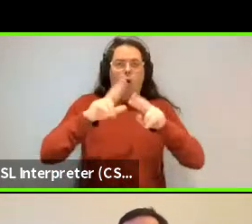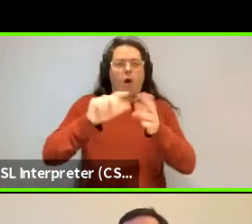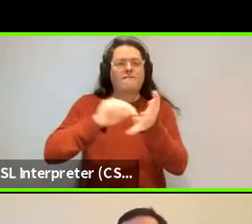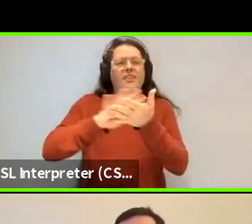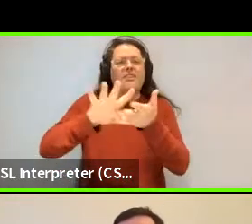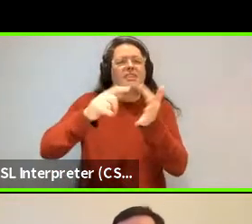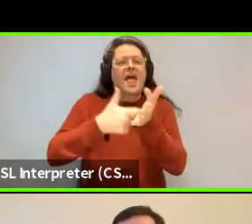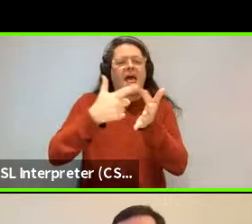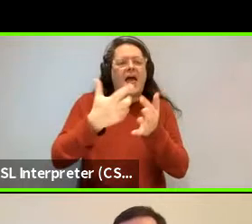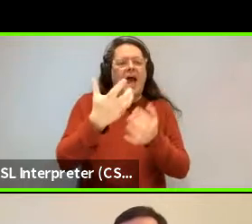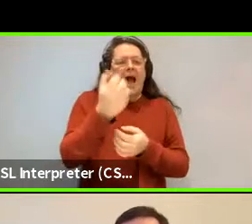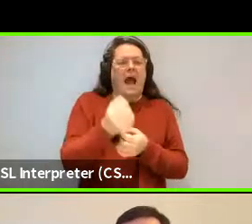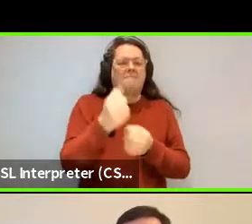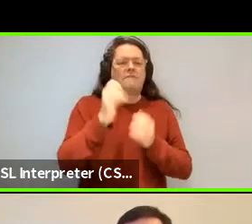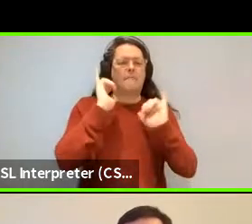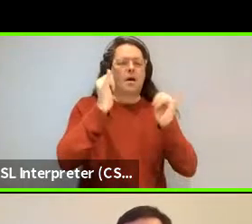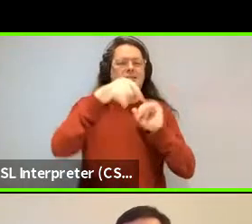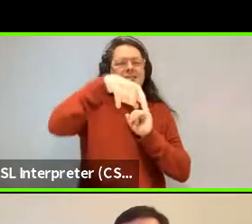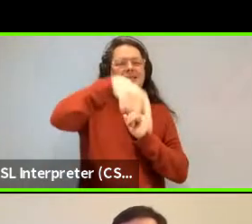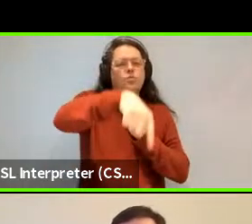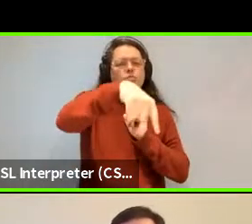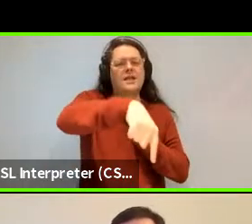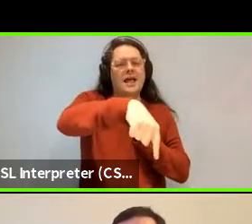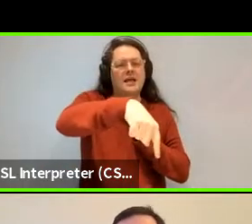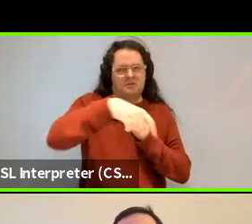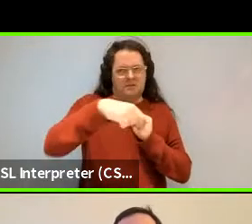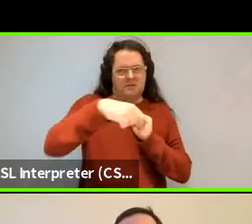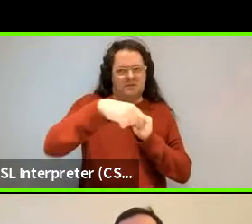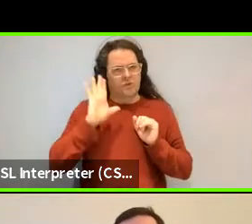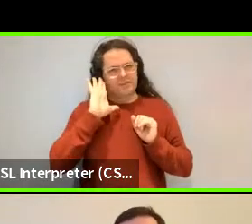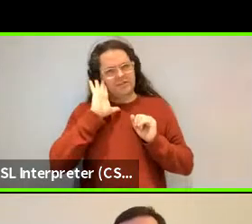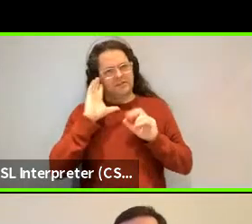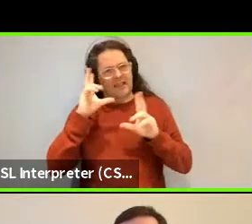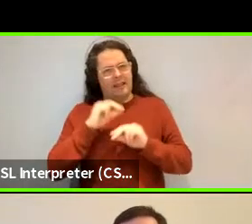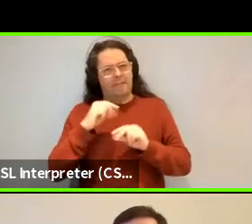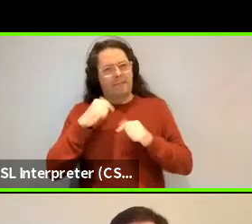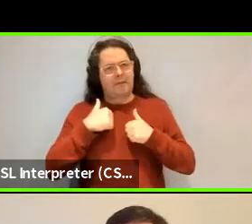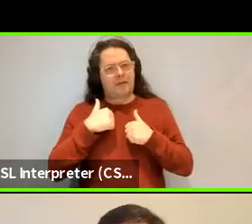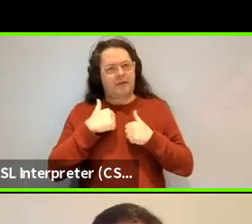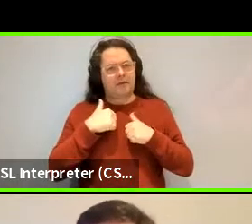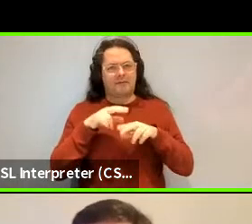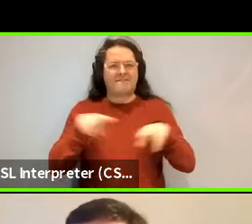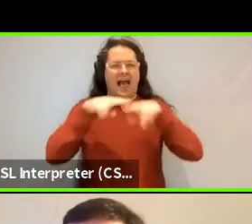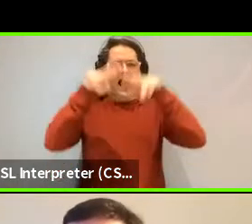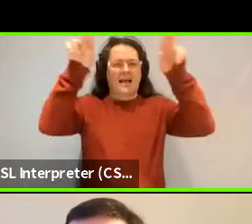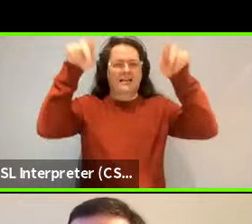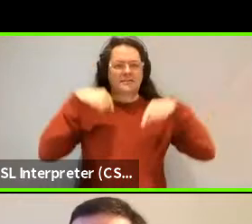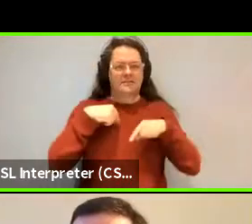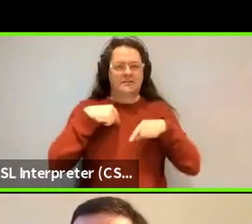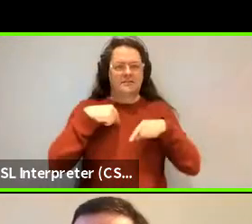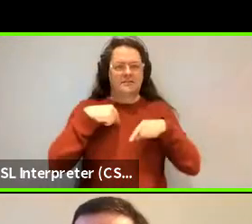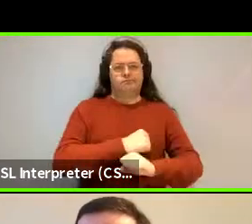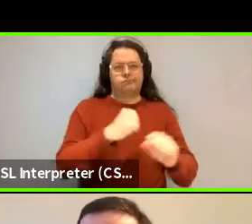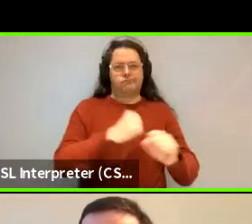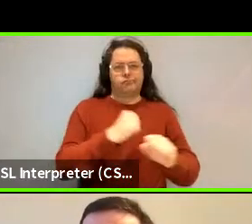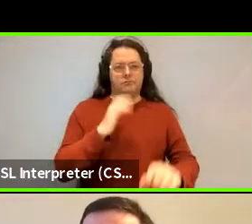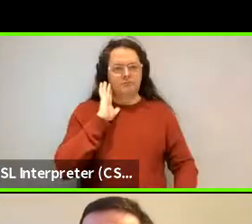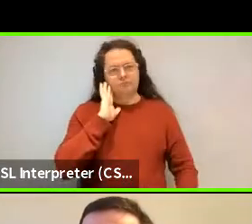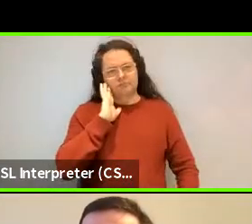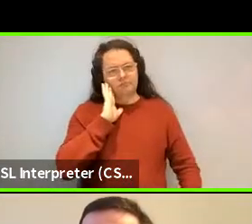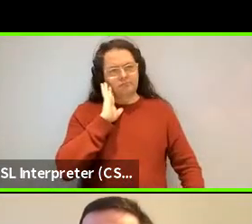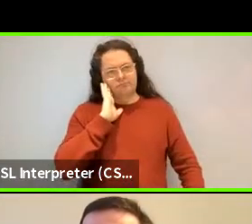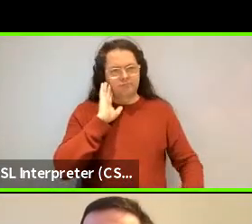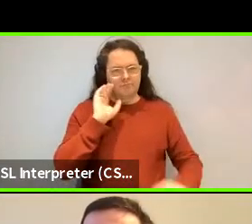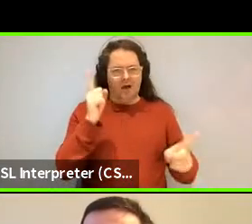tonight. You know, if I'm trying to get some sleep or something and I'm in a flat. Right. So, so for the second one, you would clearly